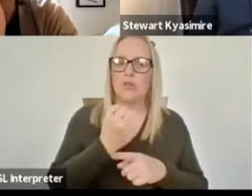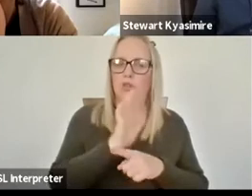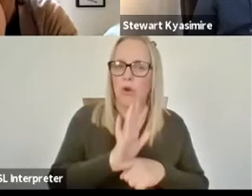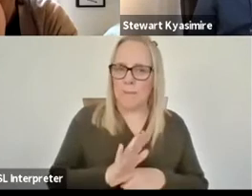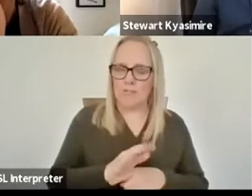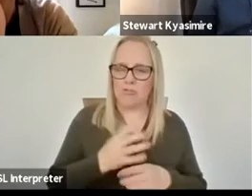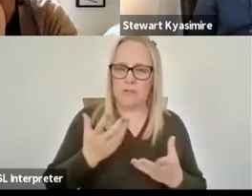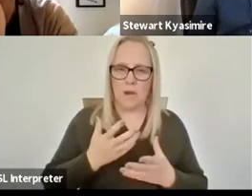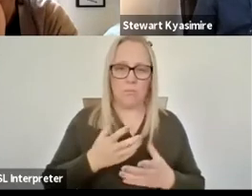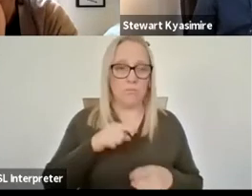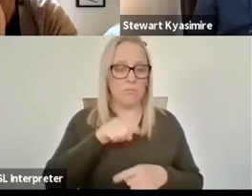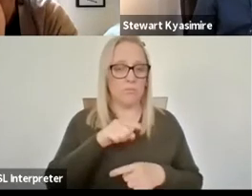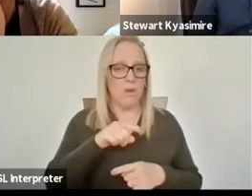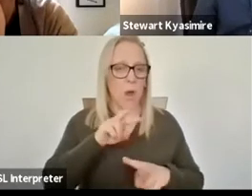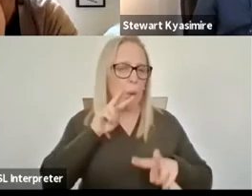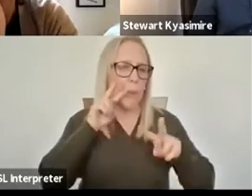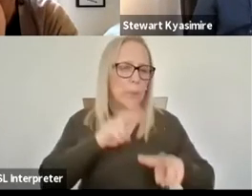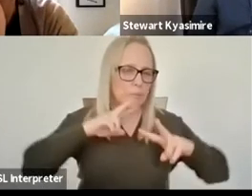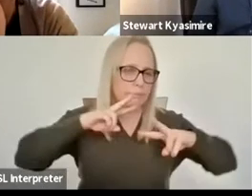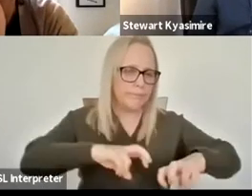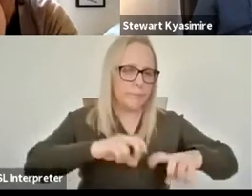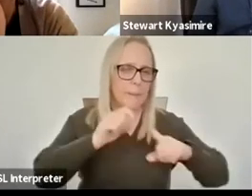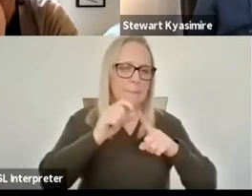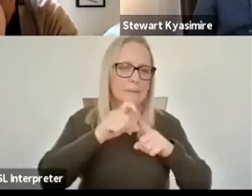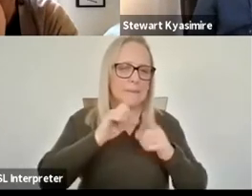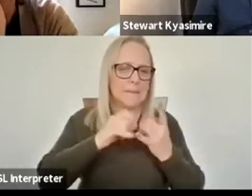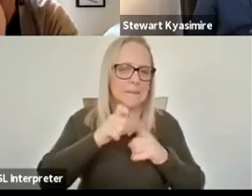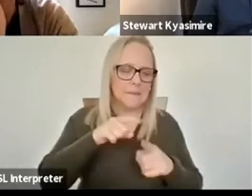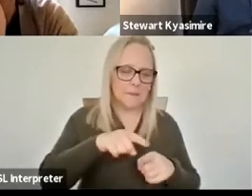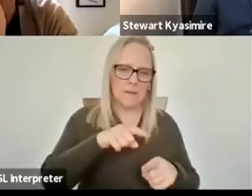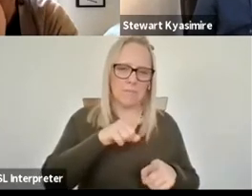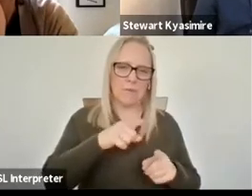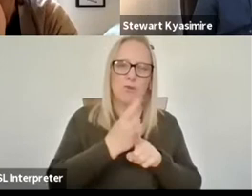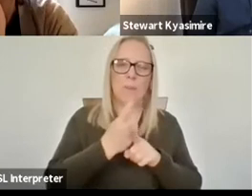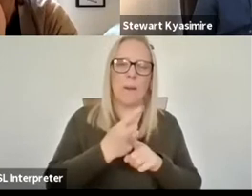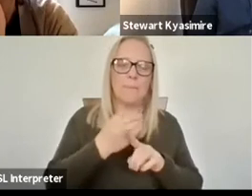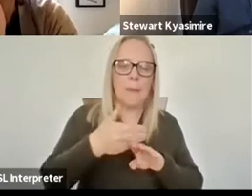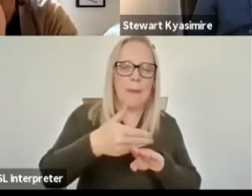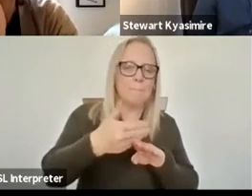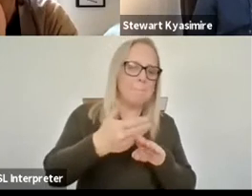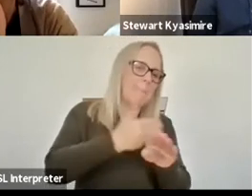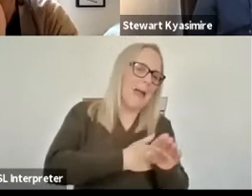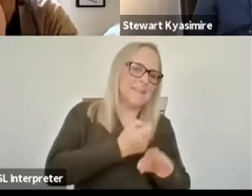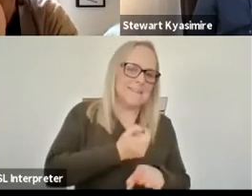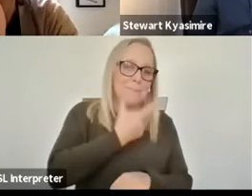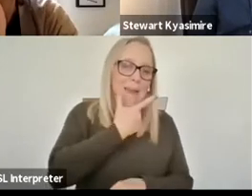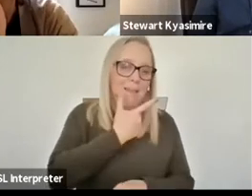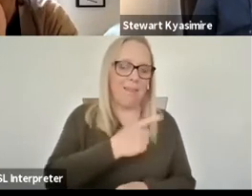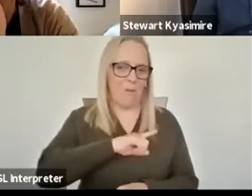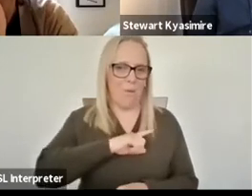ptsd mental mental health it's called behind the smile what is it like my social media influencers when they turn off